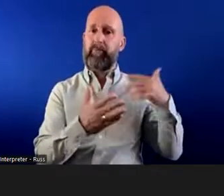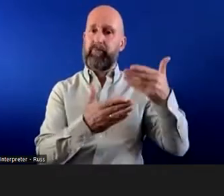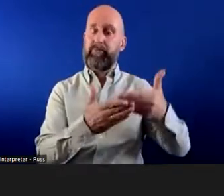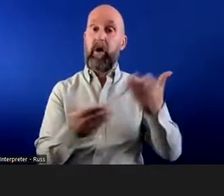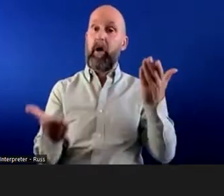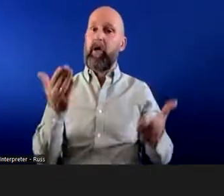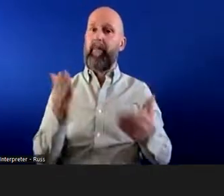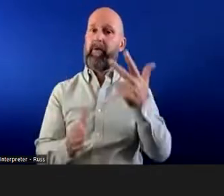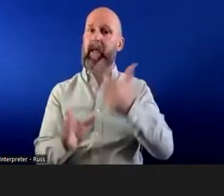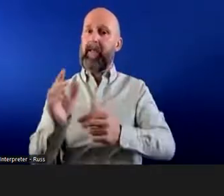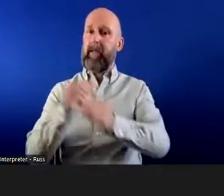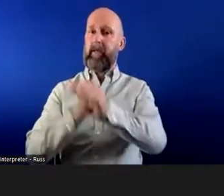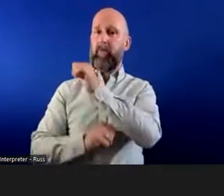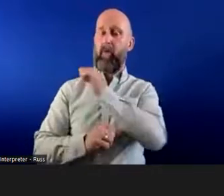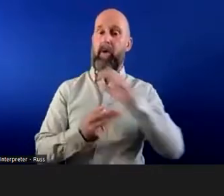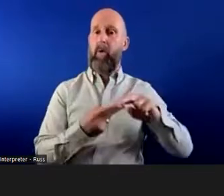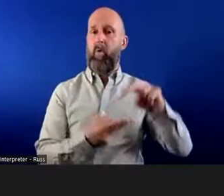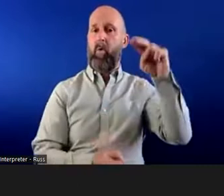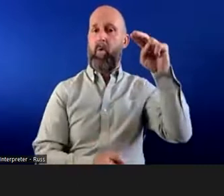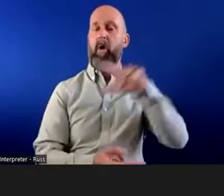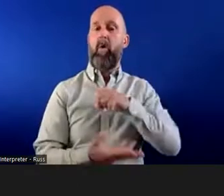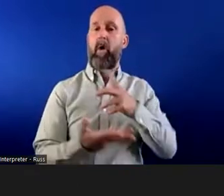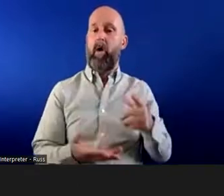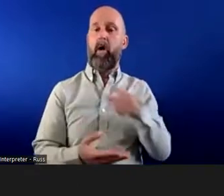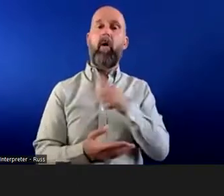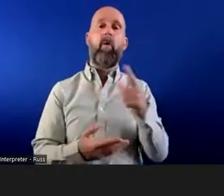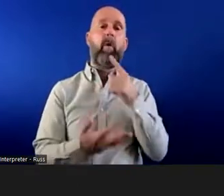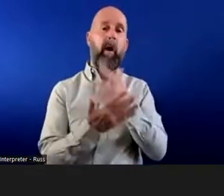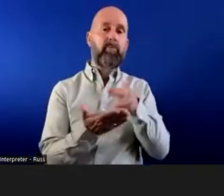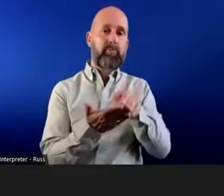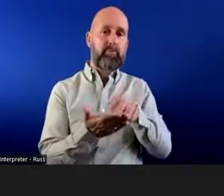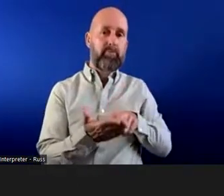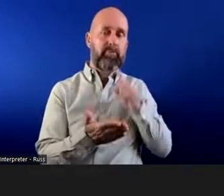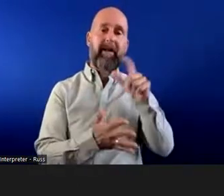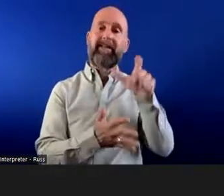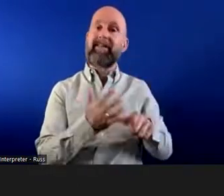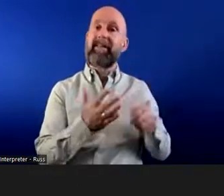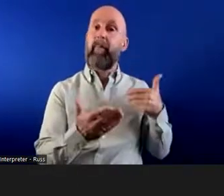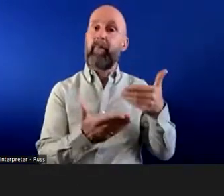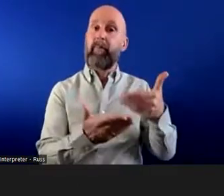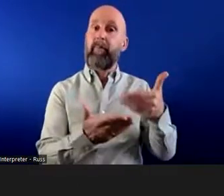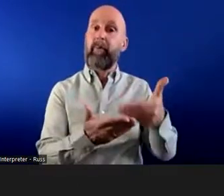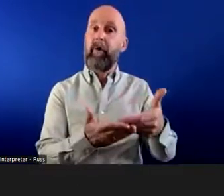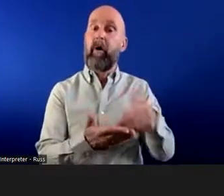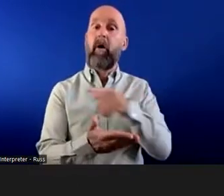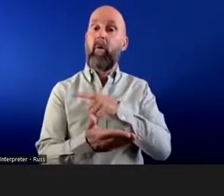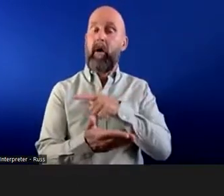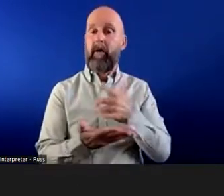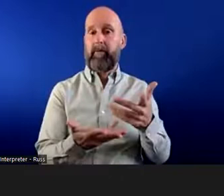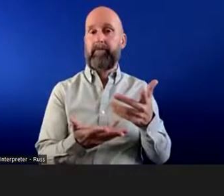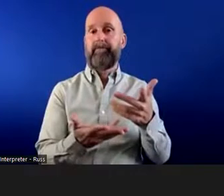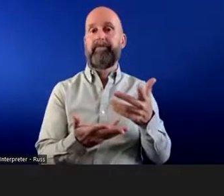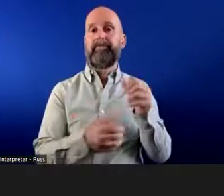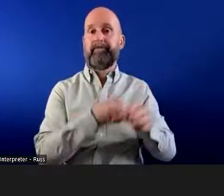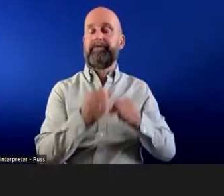And interestingly, the increasing number of people reporting a disability is largely being driven by an increase in mental